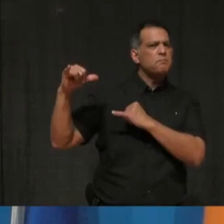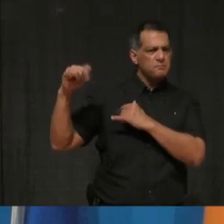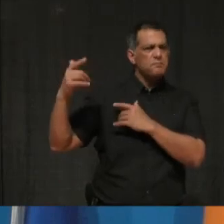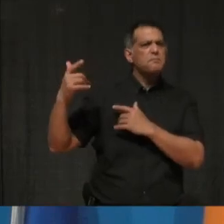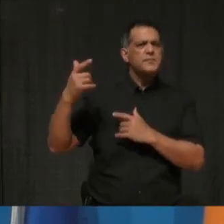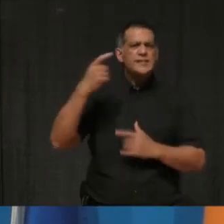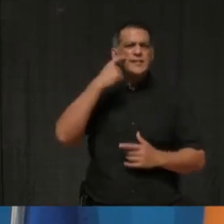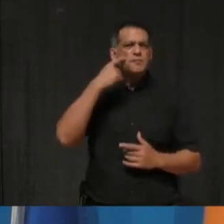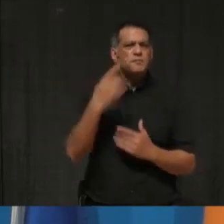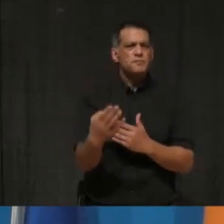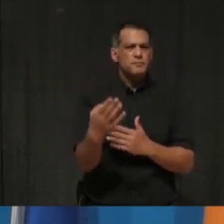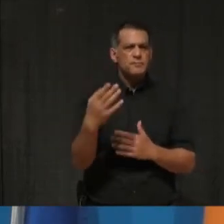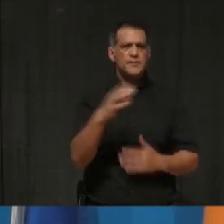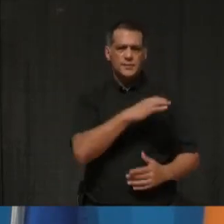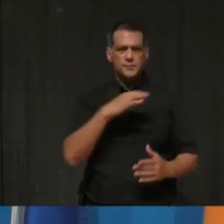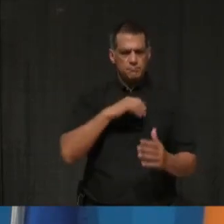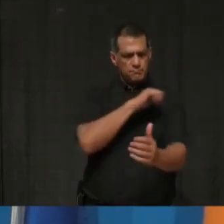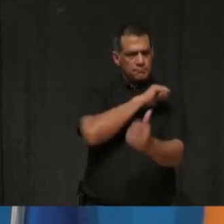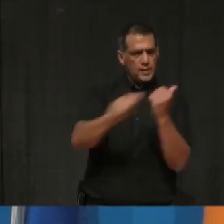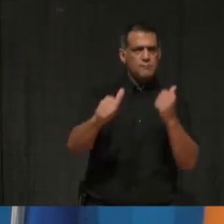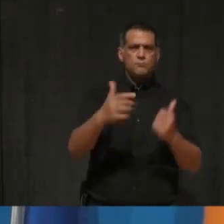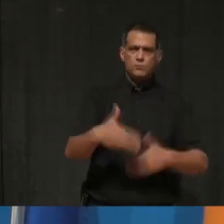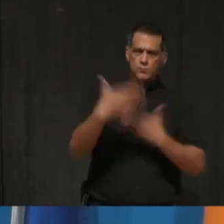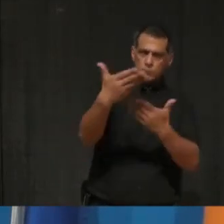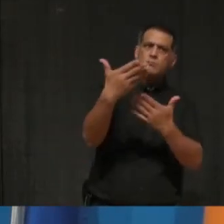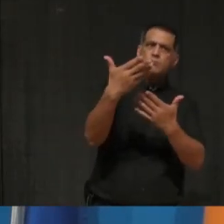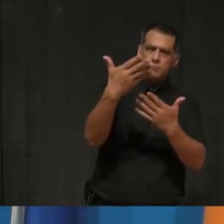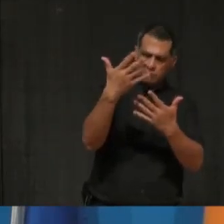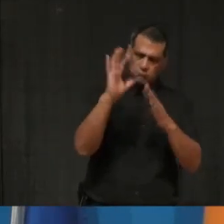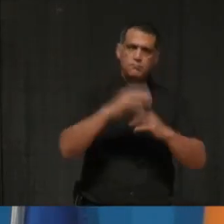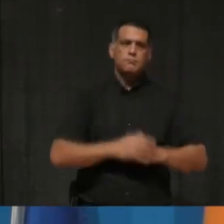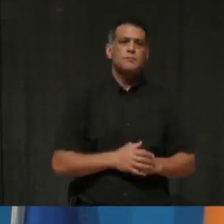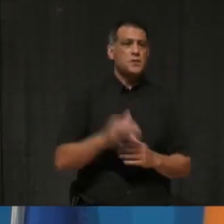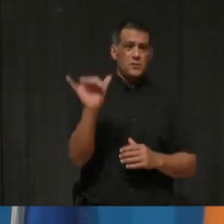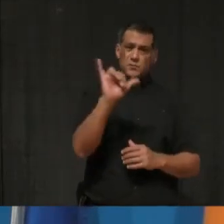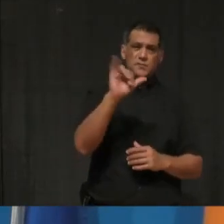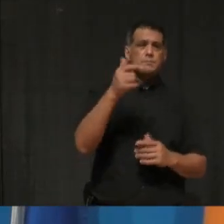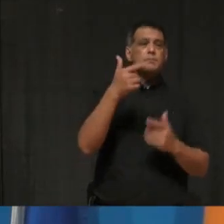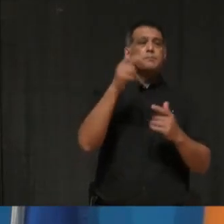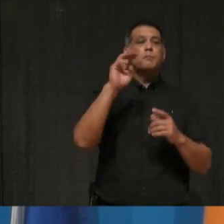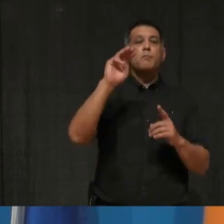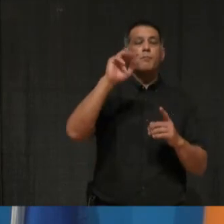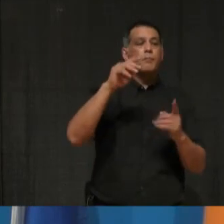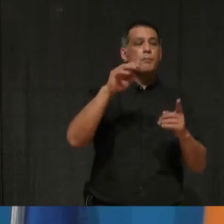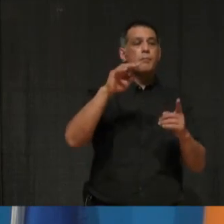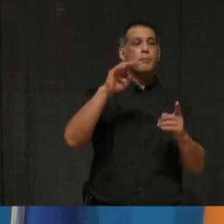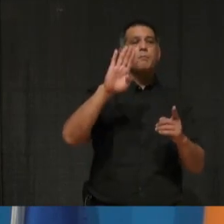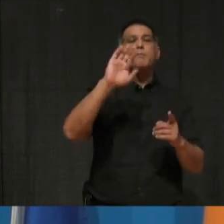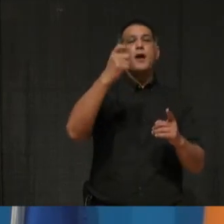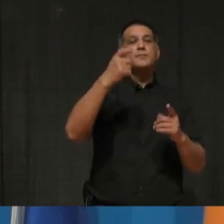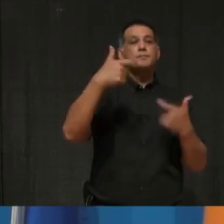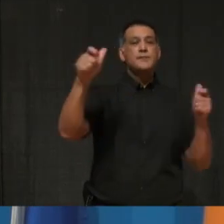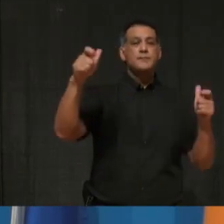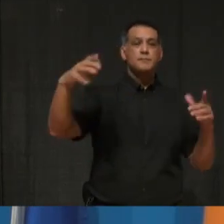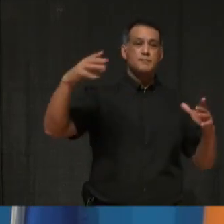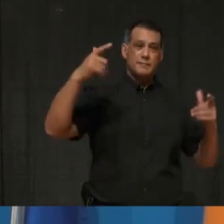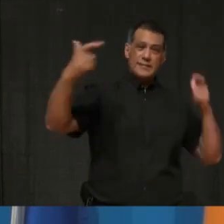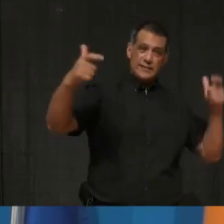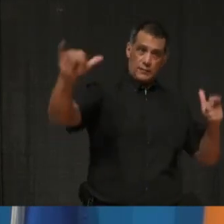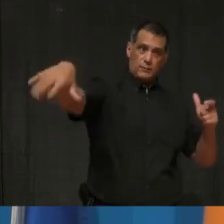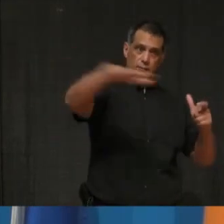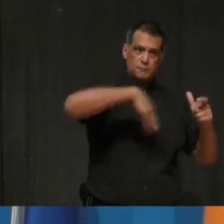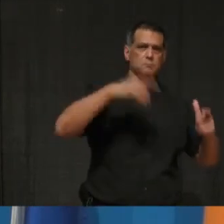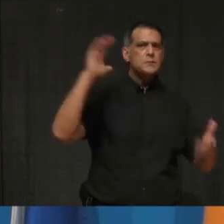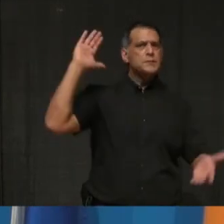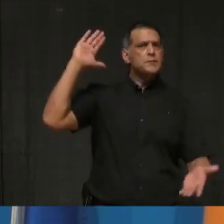with the, with the results of the big box stores in Mississauga. Uh, I also have to say it wasn't much of a surprise, uh, because leading up to